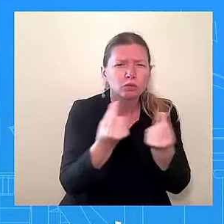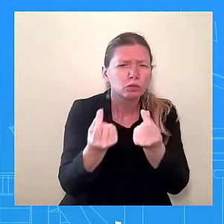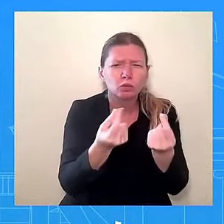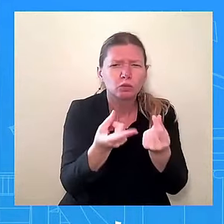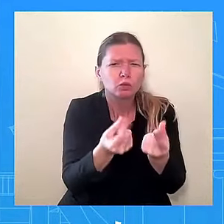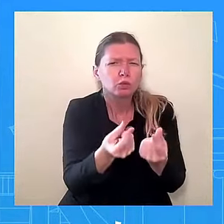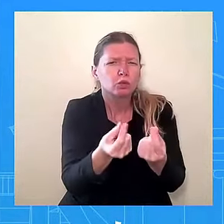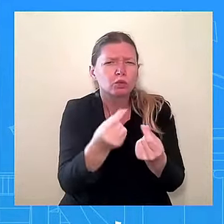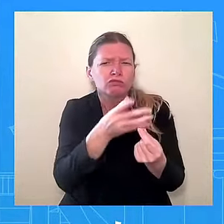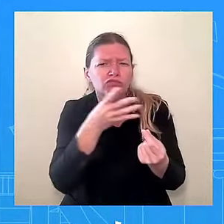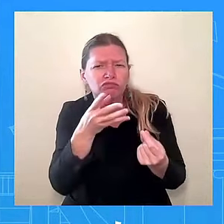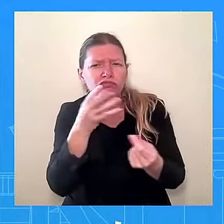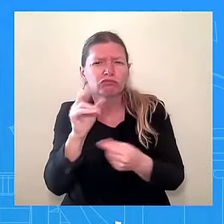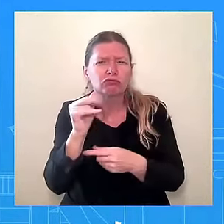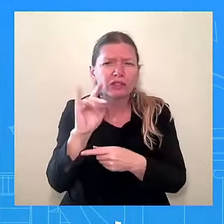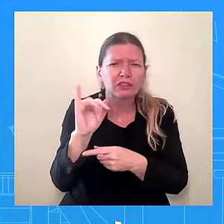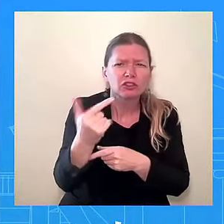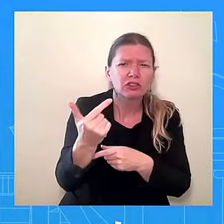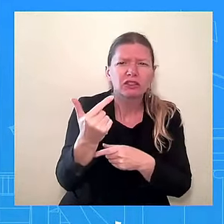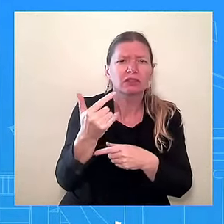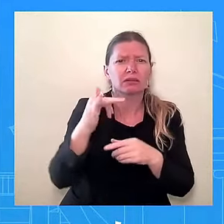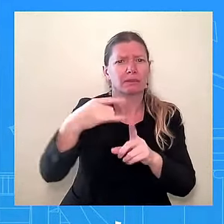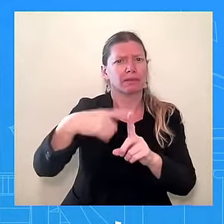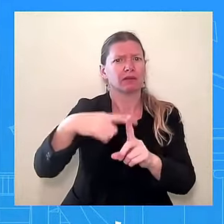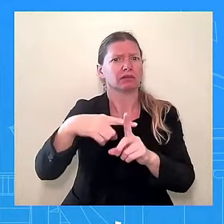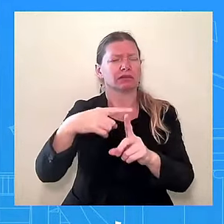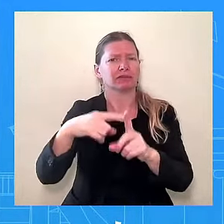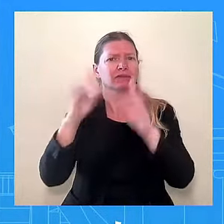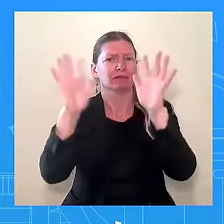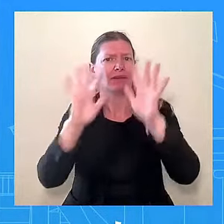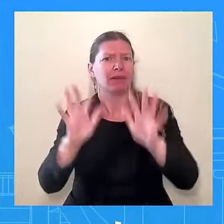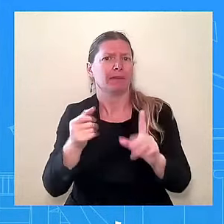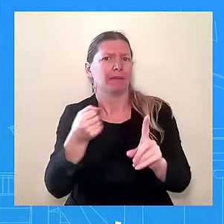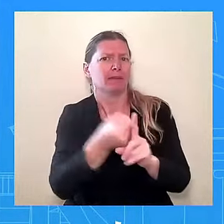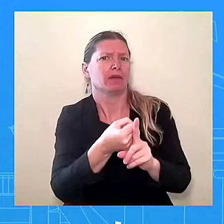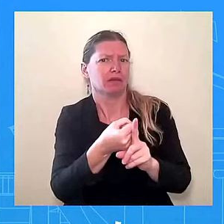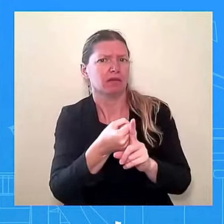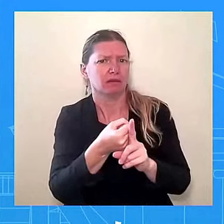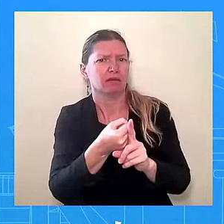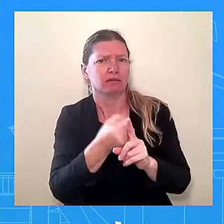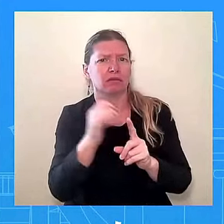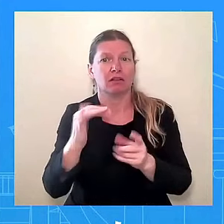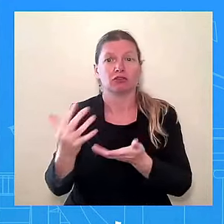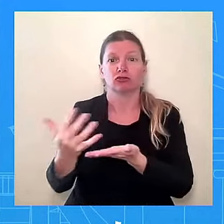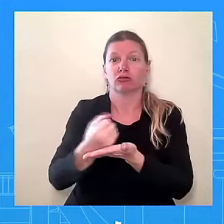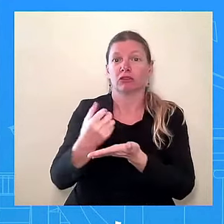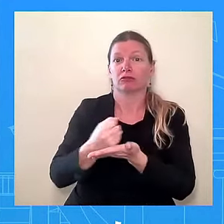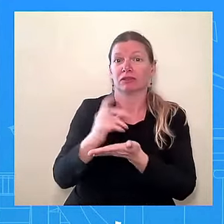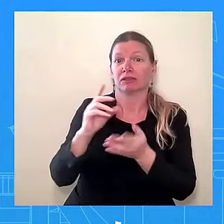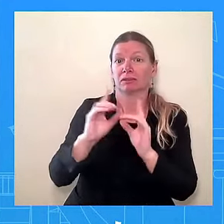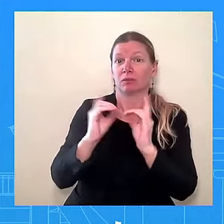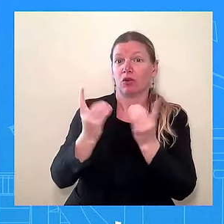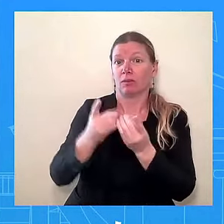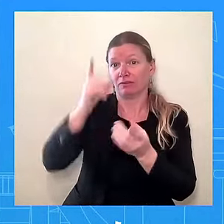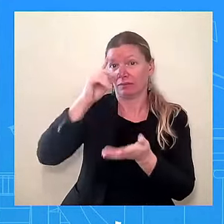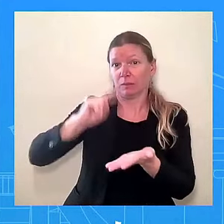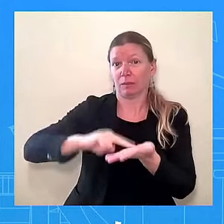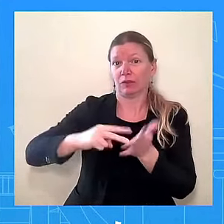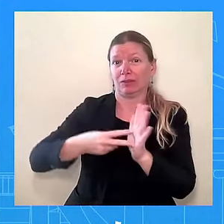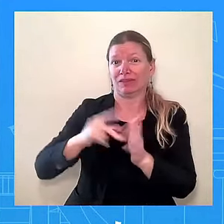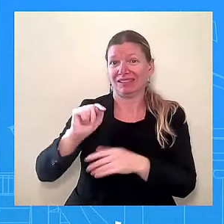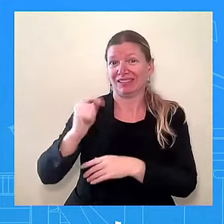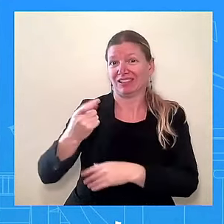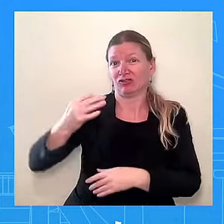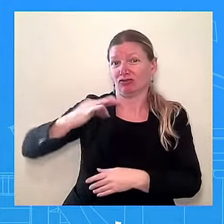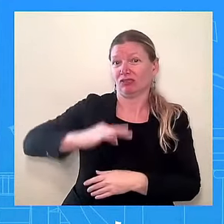Treasury Department, for purposes of 45Z, a tax credit that was established under the Inflation Reduction Act, has got to make guidance by the end